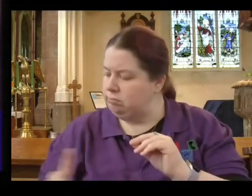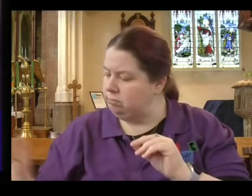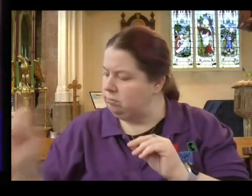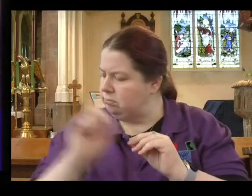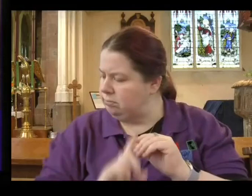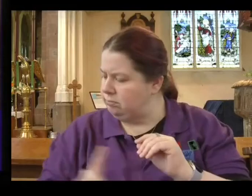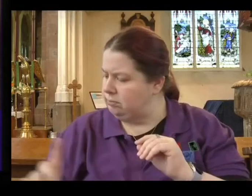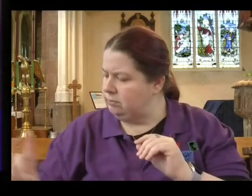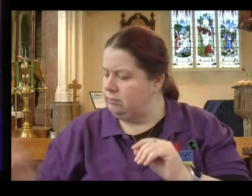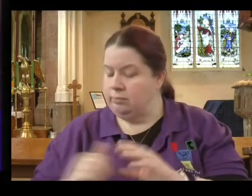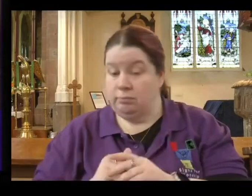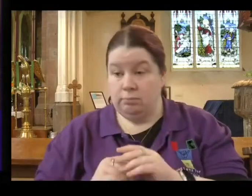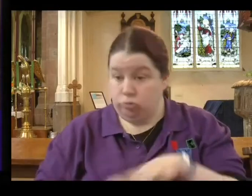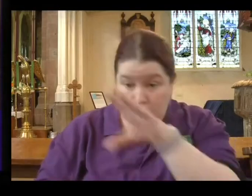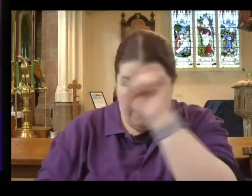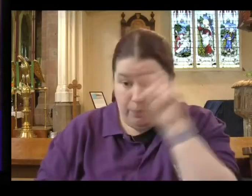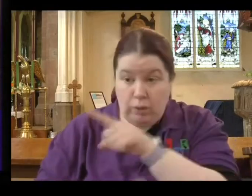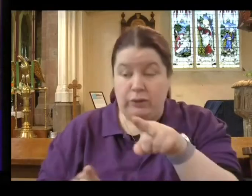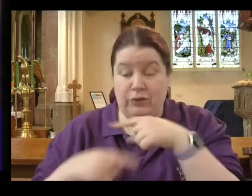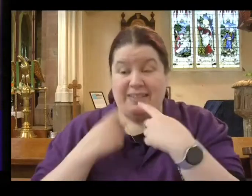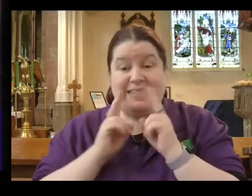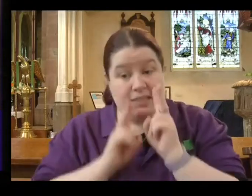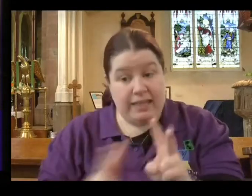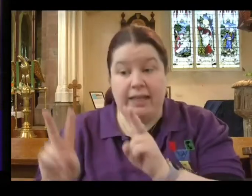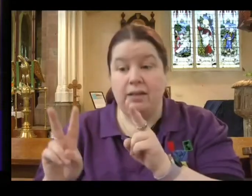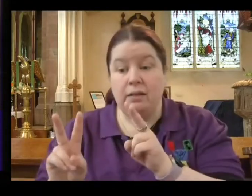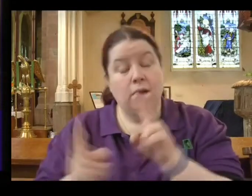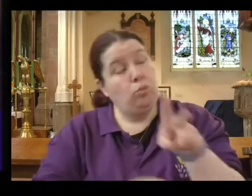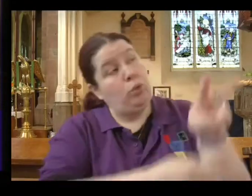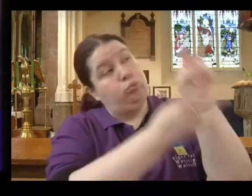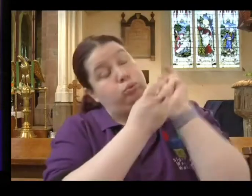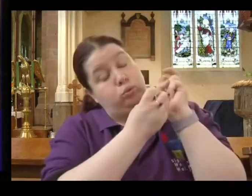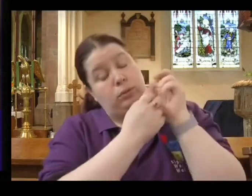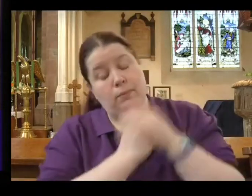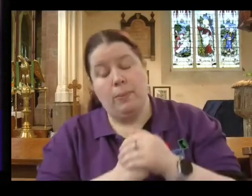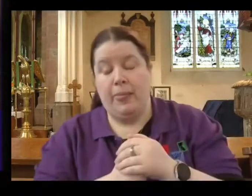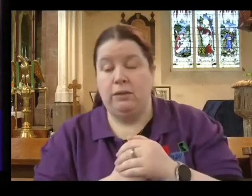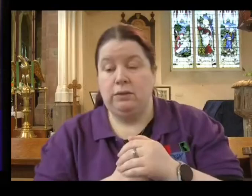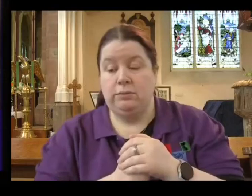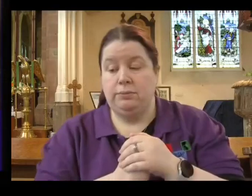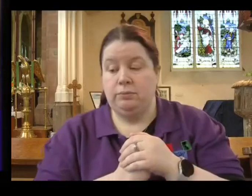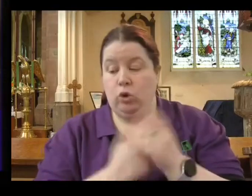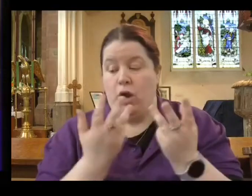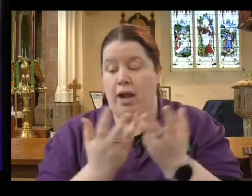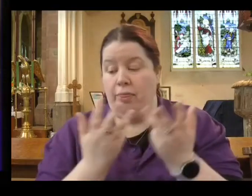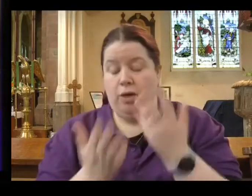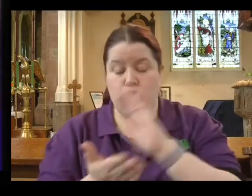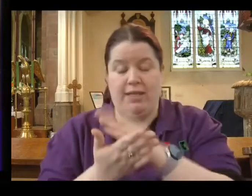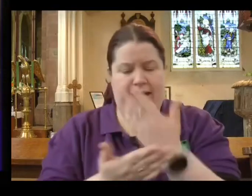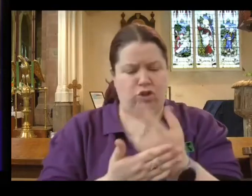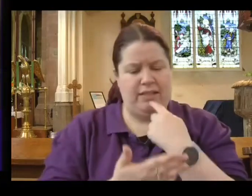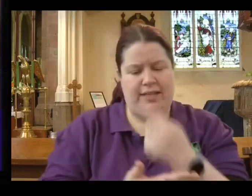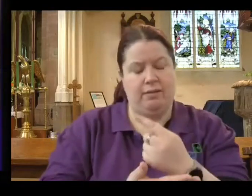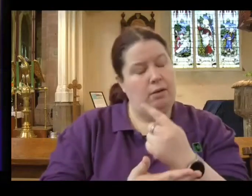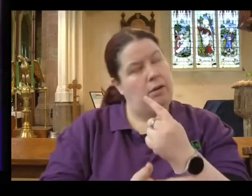remember what you have received and heard. Hold fast and repent. Or as another translation puts it, I like this translation, think